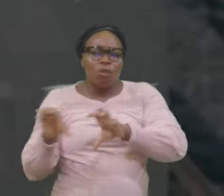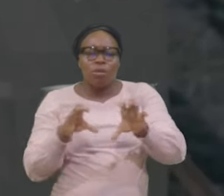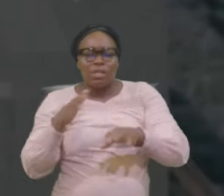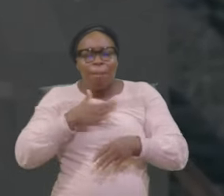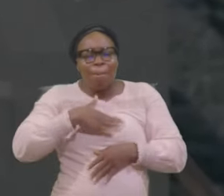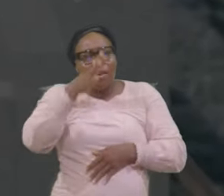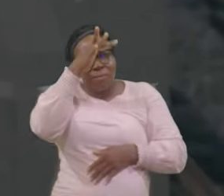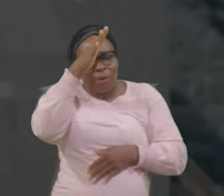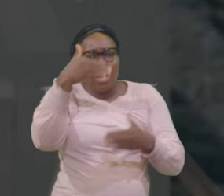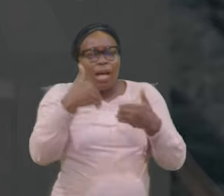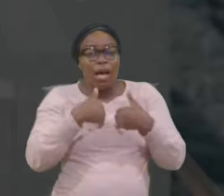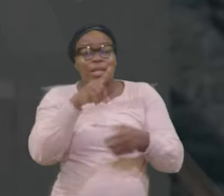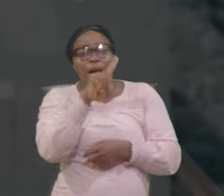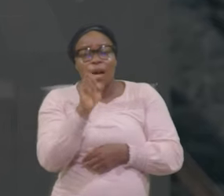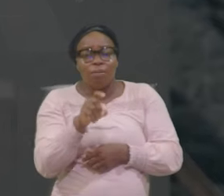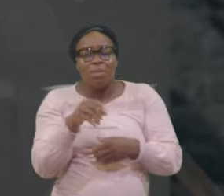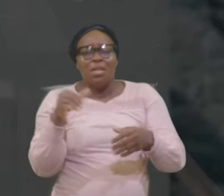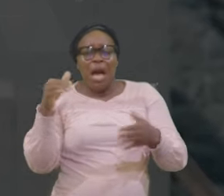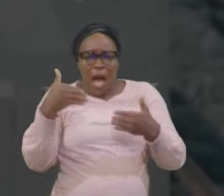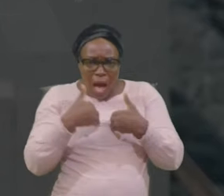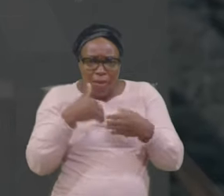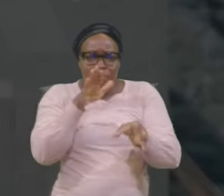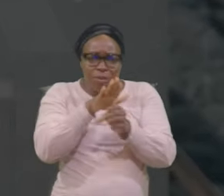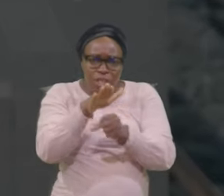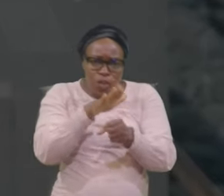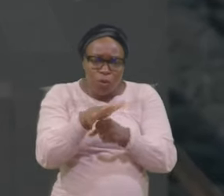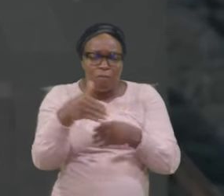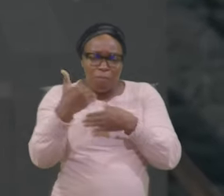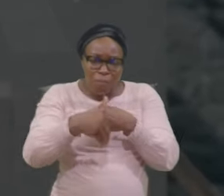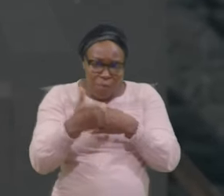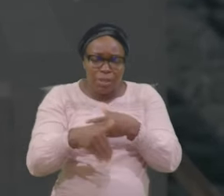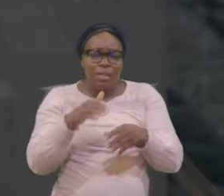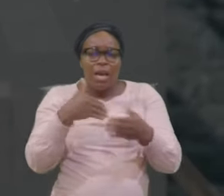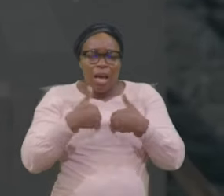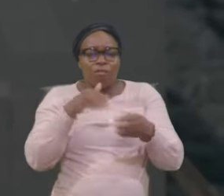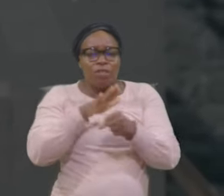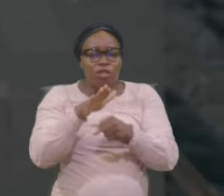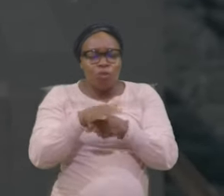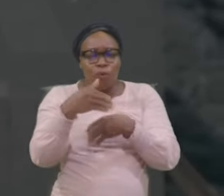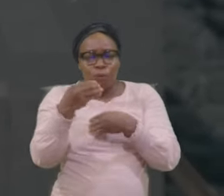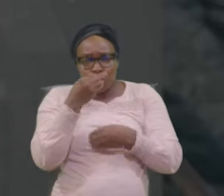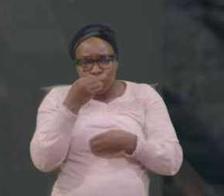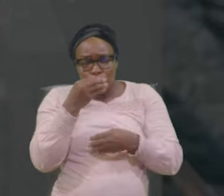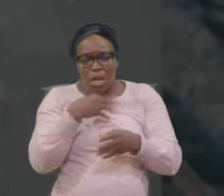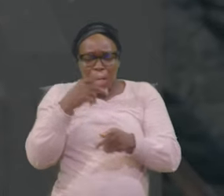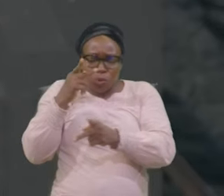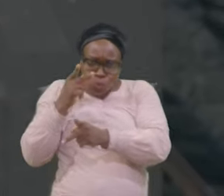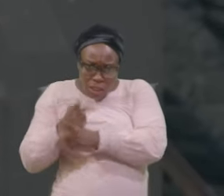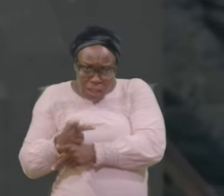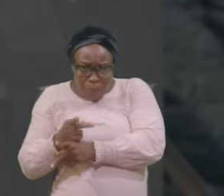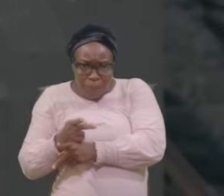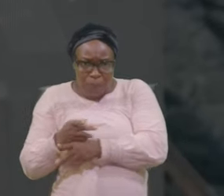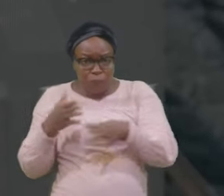Breached Enough And to Spare And I Perish With Hunger